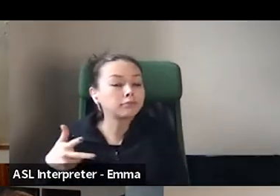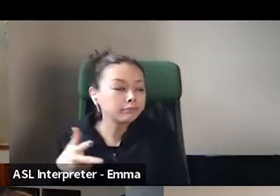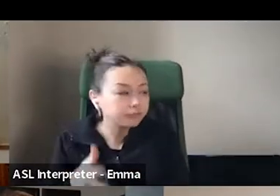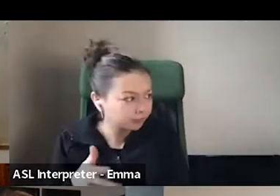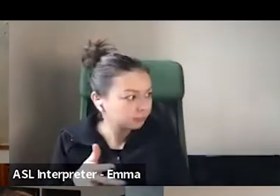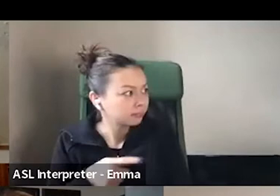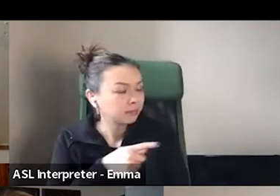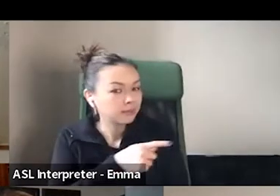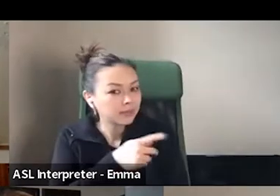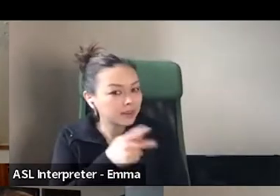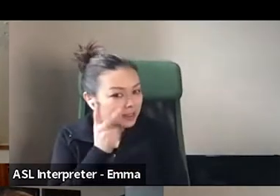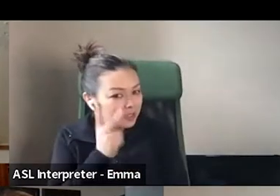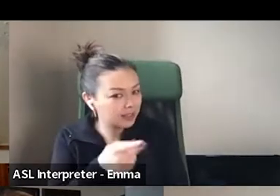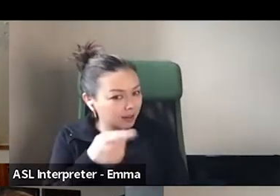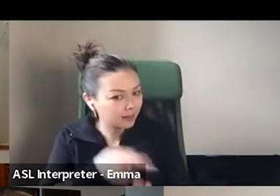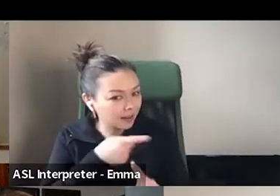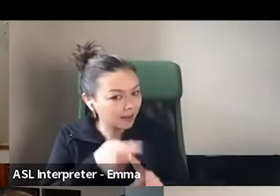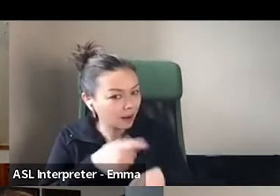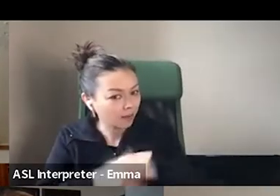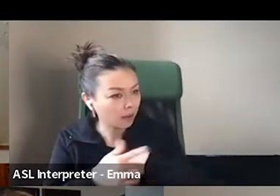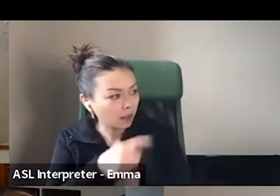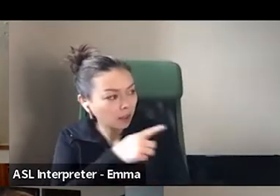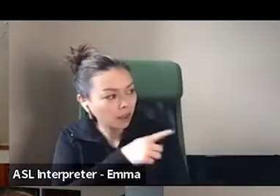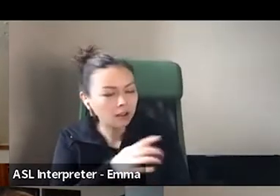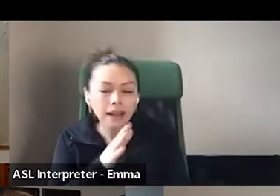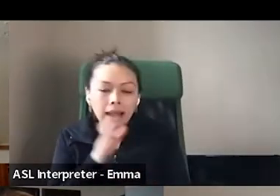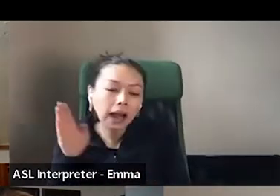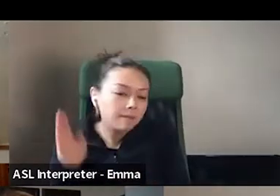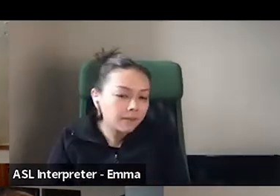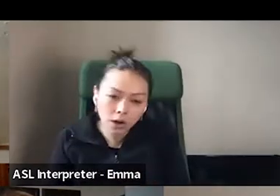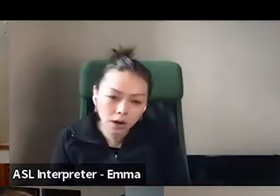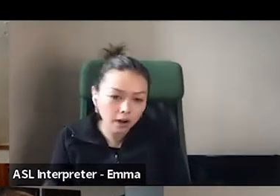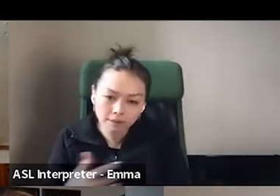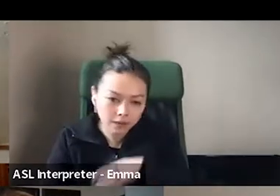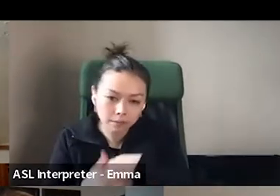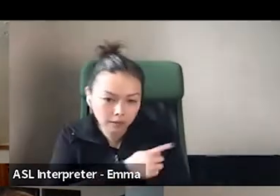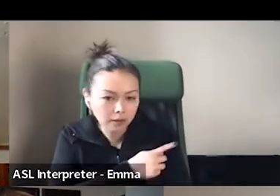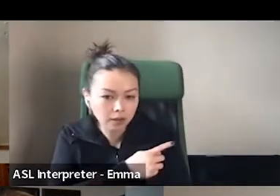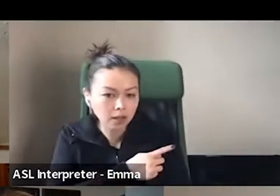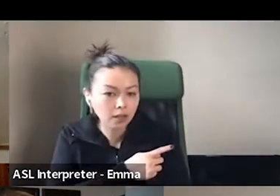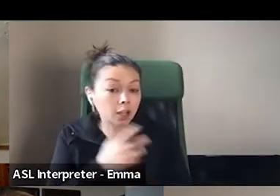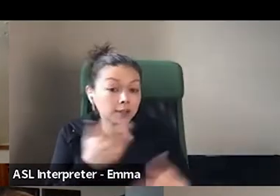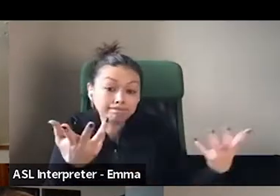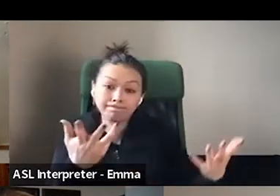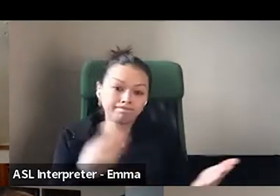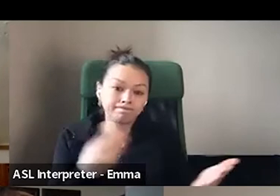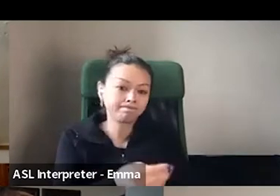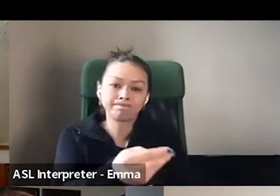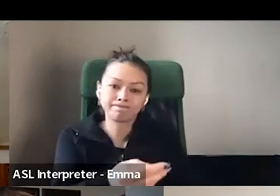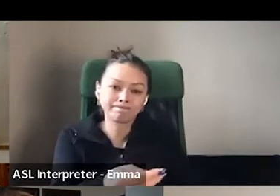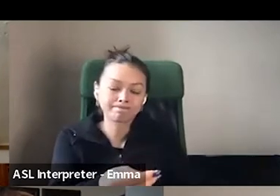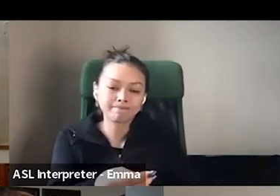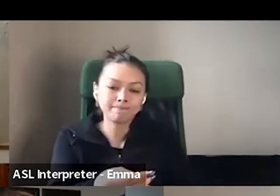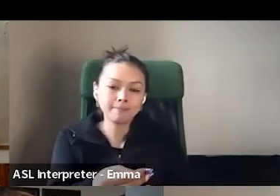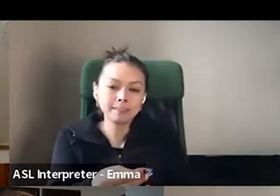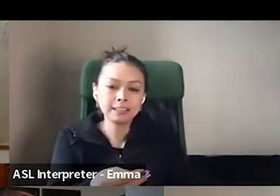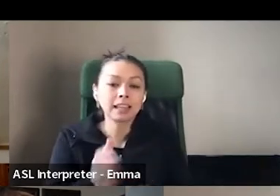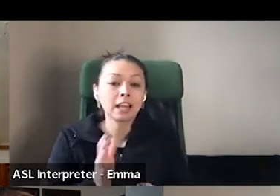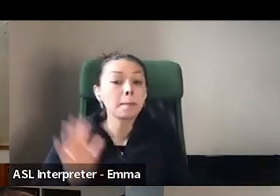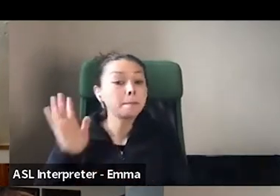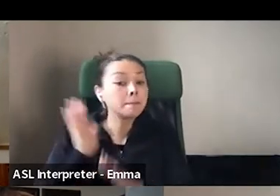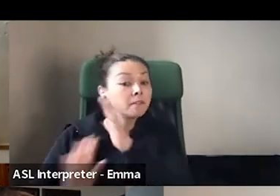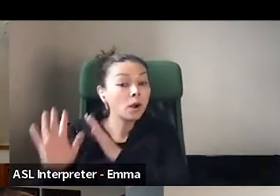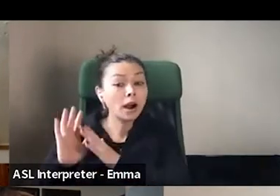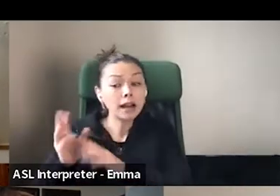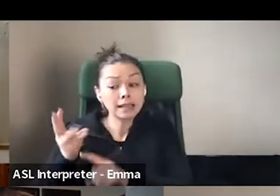There used to be a bookstore, uh, five or six years ago, a used bookstore on the bill in the village. went out of business six